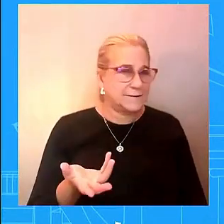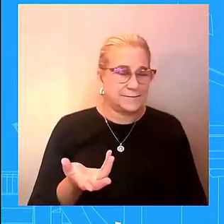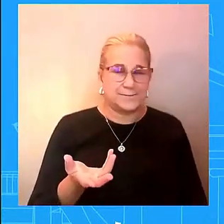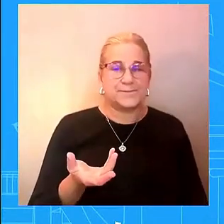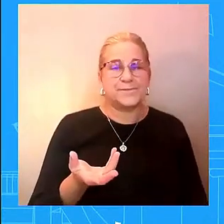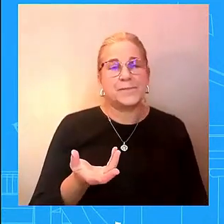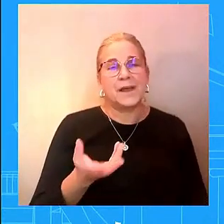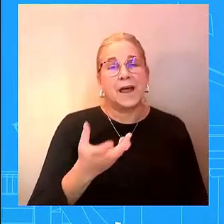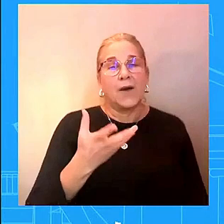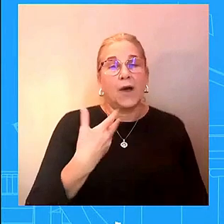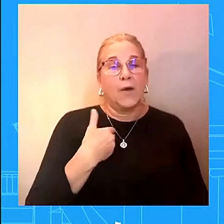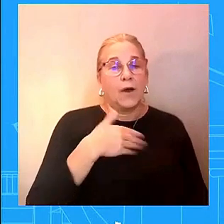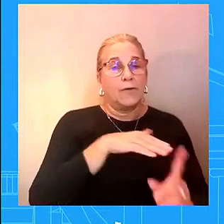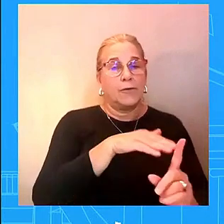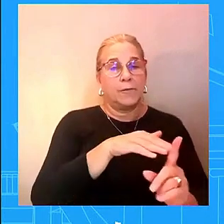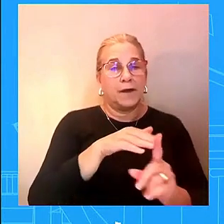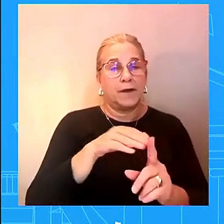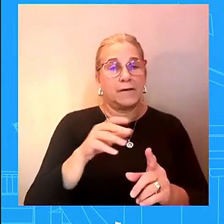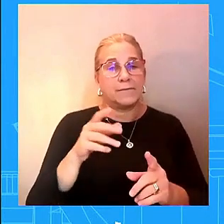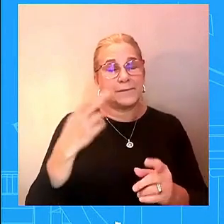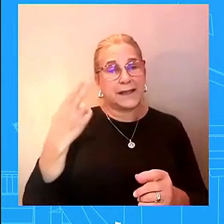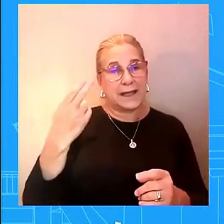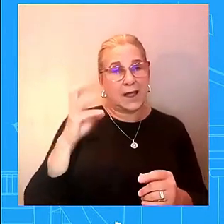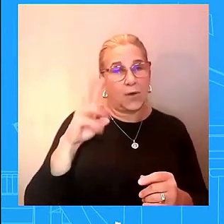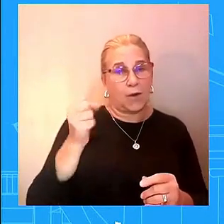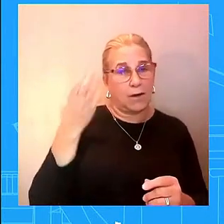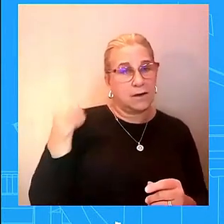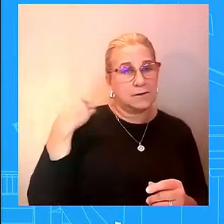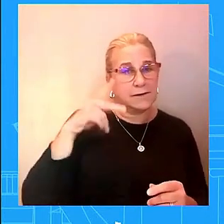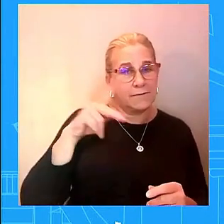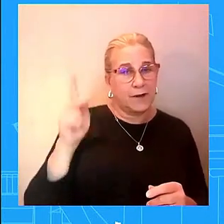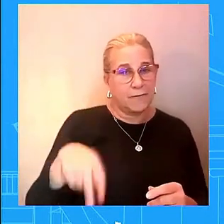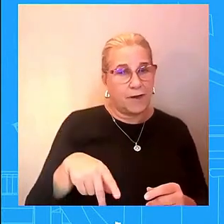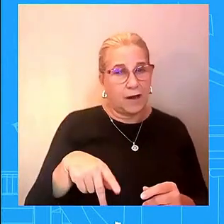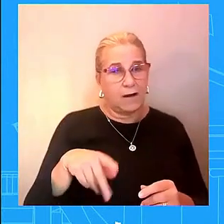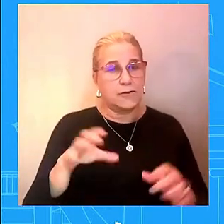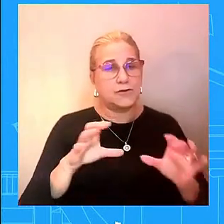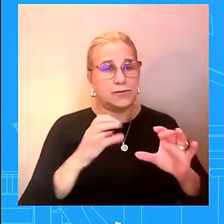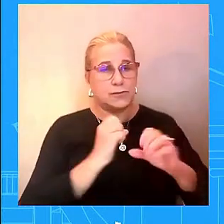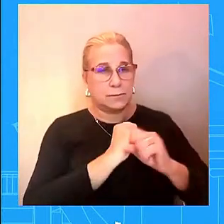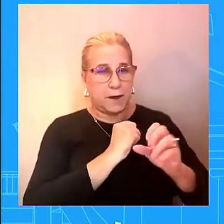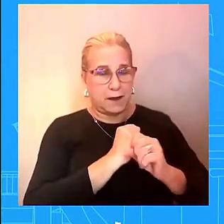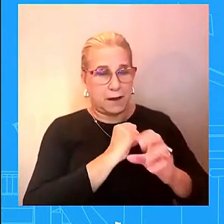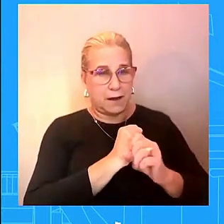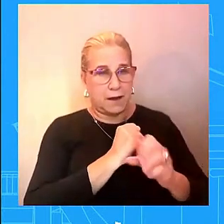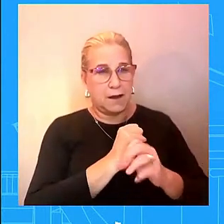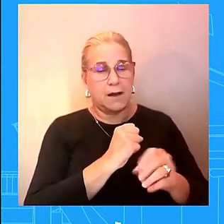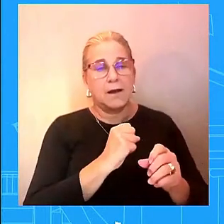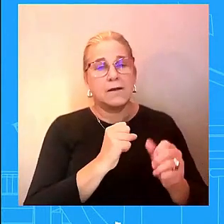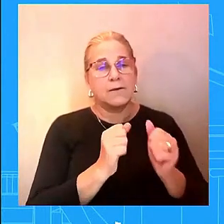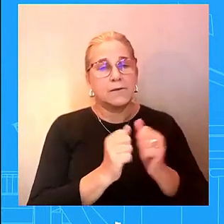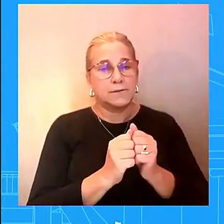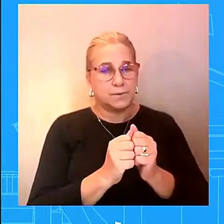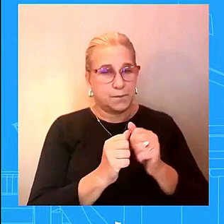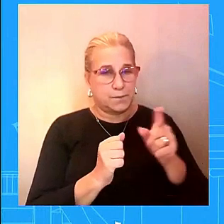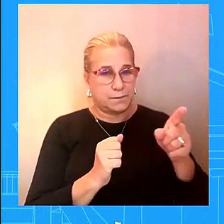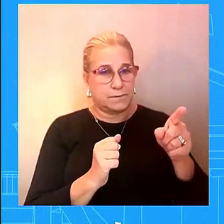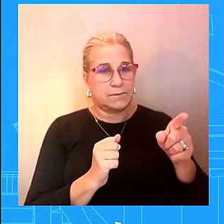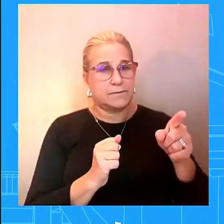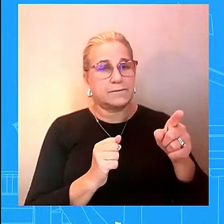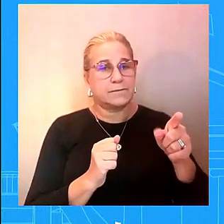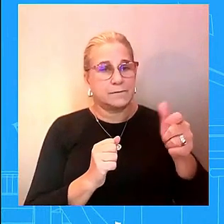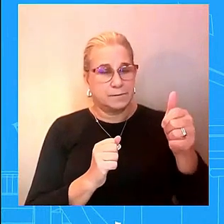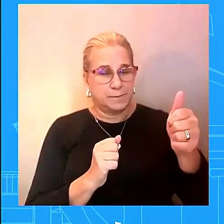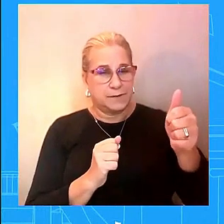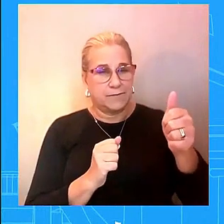philadelphia just last week doing a campaign event uh just last week on his own uh and so would remind folks